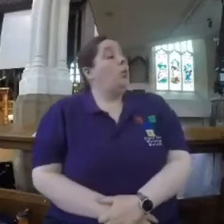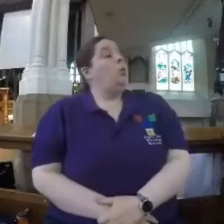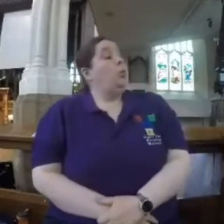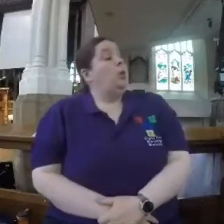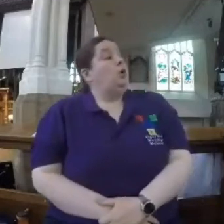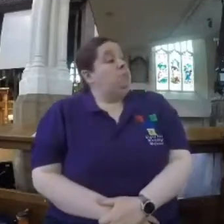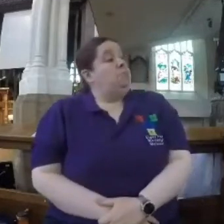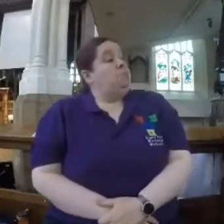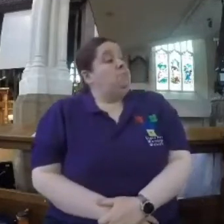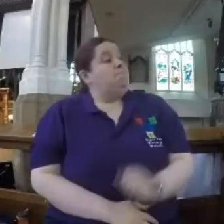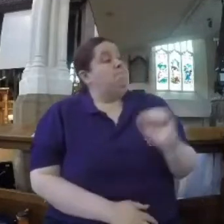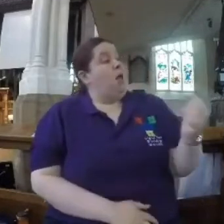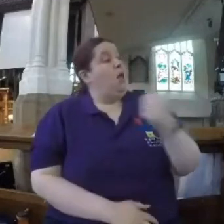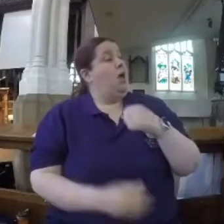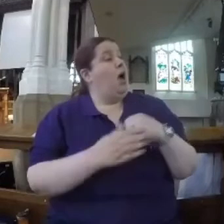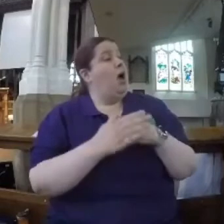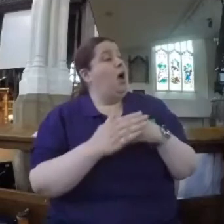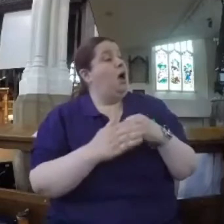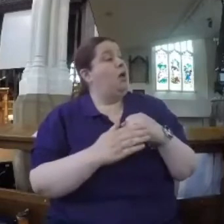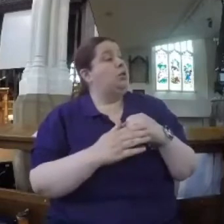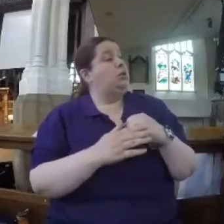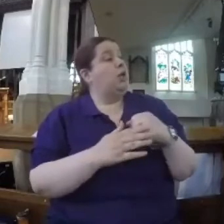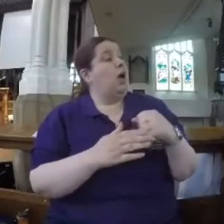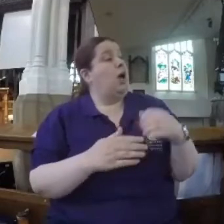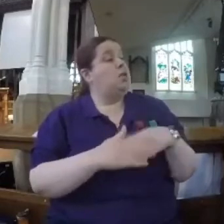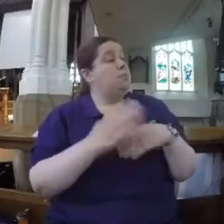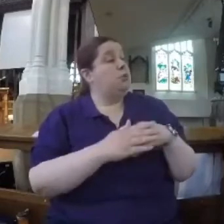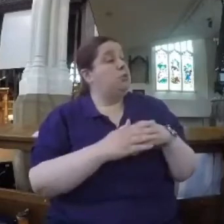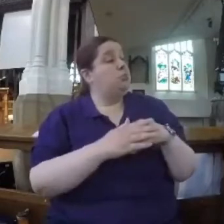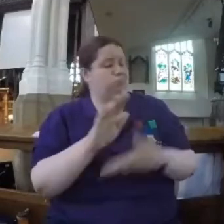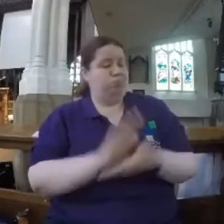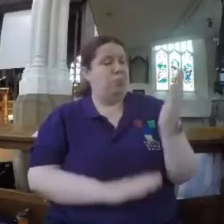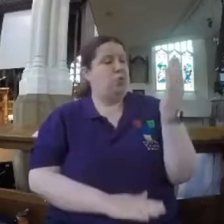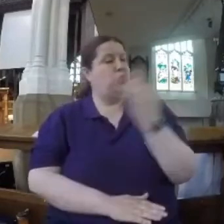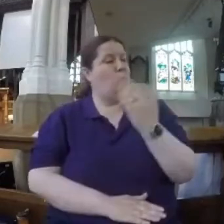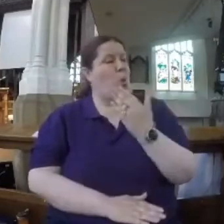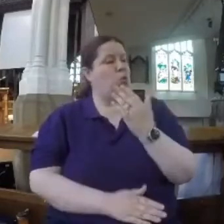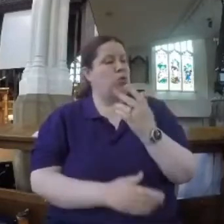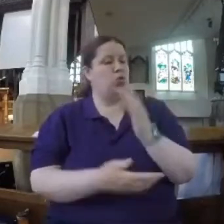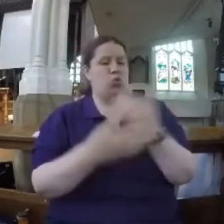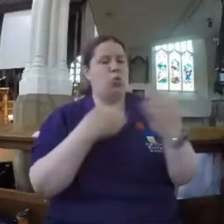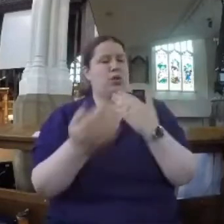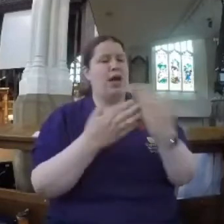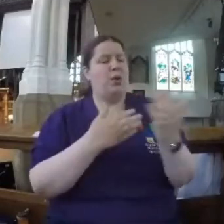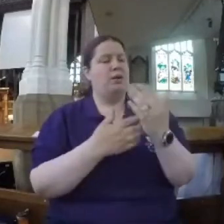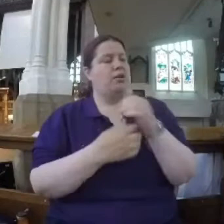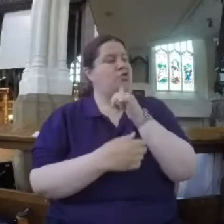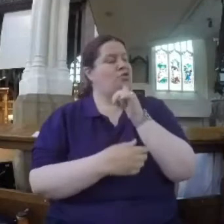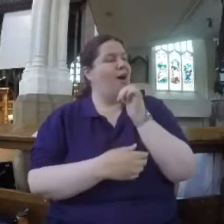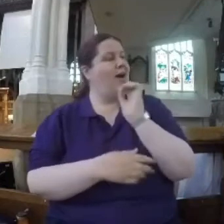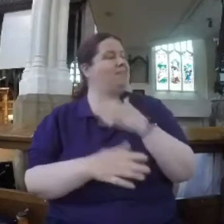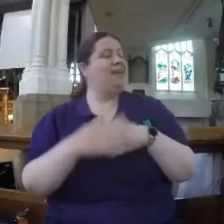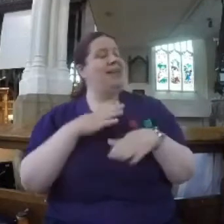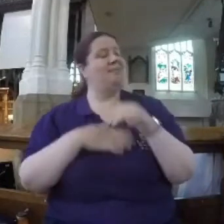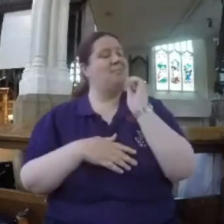second woman, my husband sent me to charm school. Charm school, said the first woman. For goodness